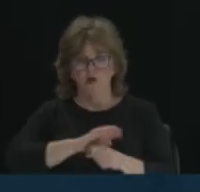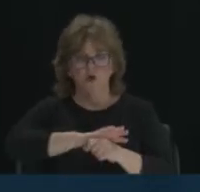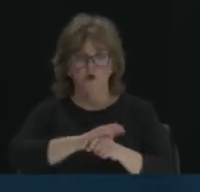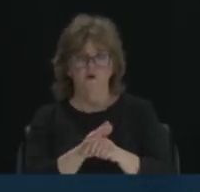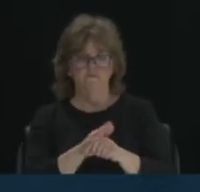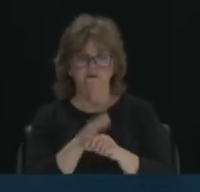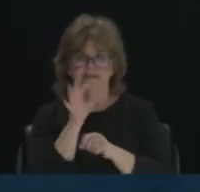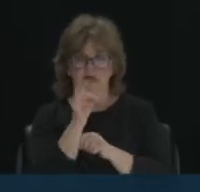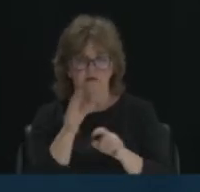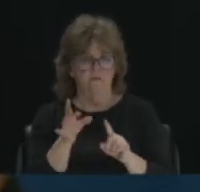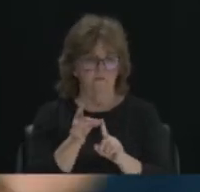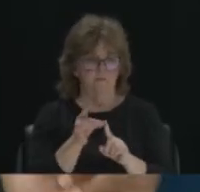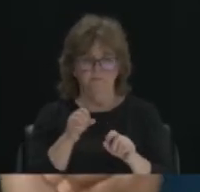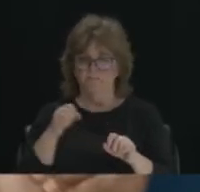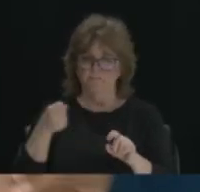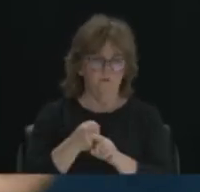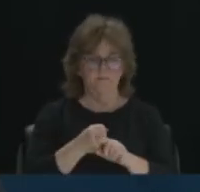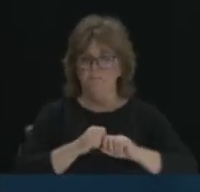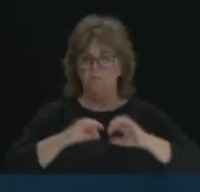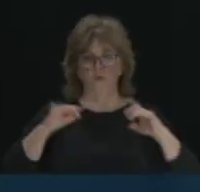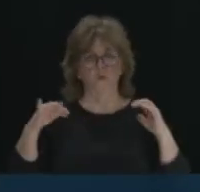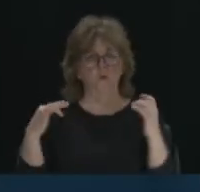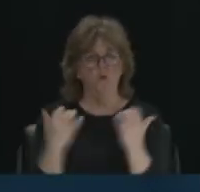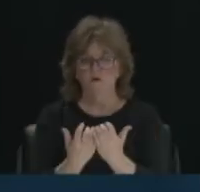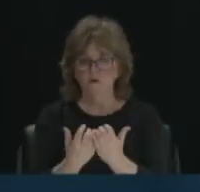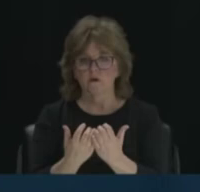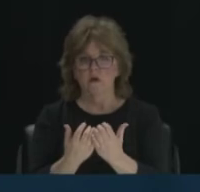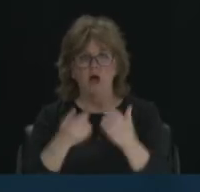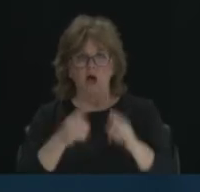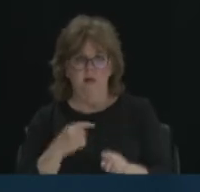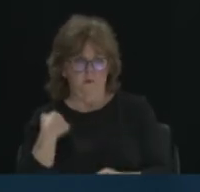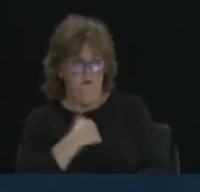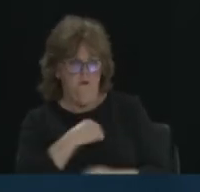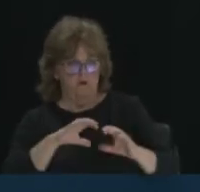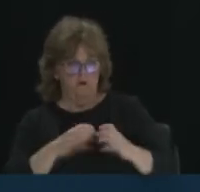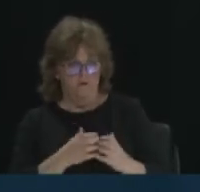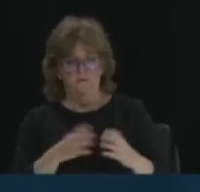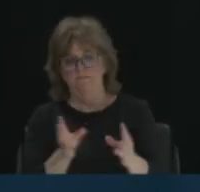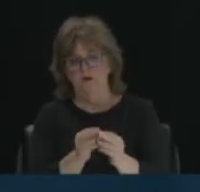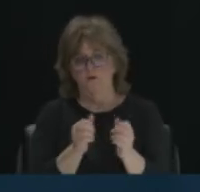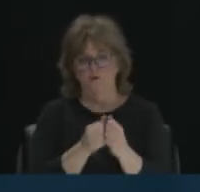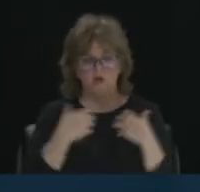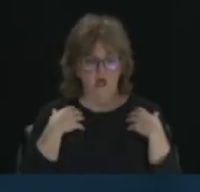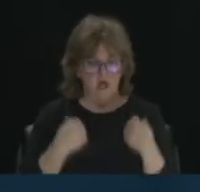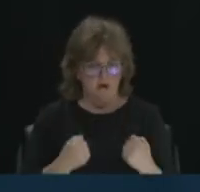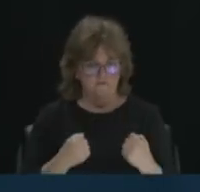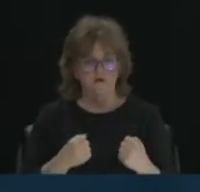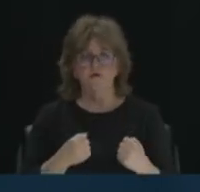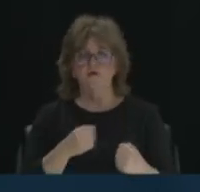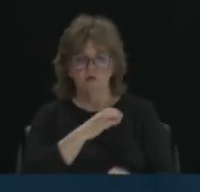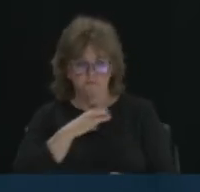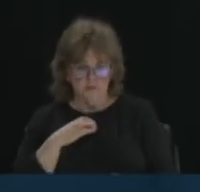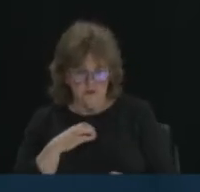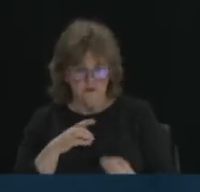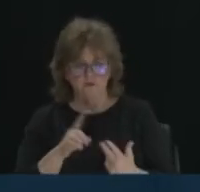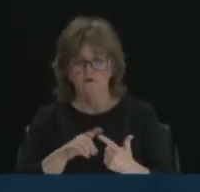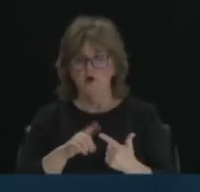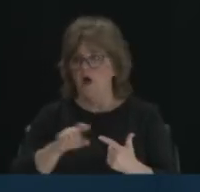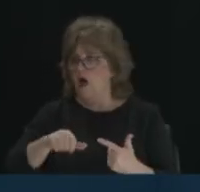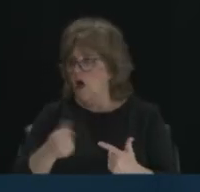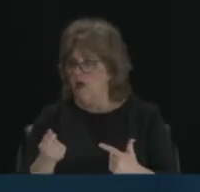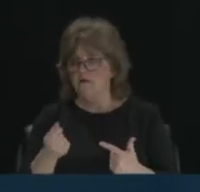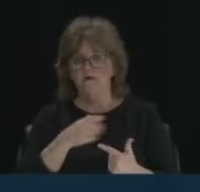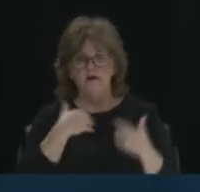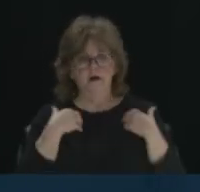we were out there first. We actually met with the health commissioner. We put on a town hall with the health commissioner as well as several other